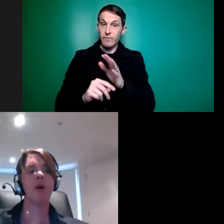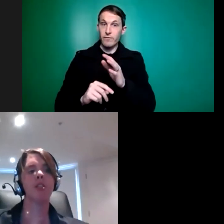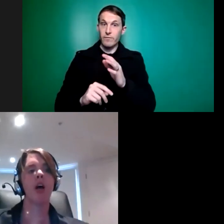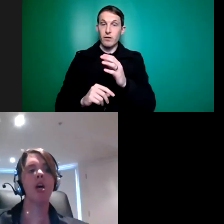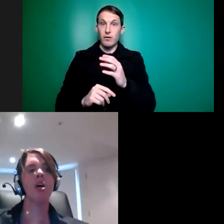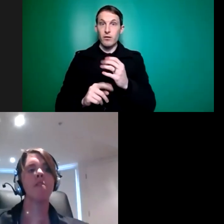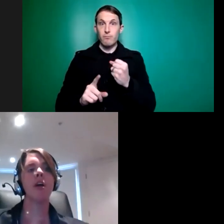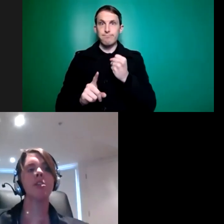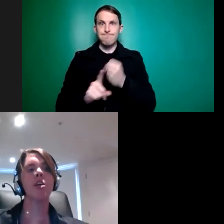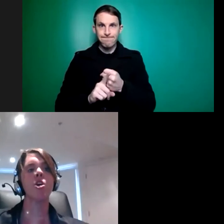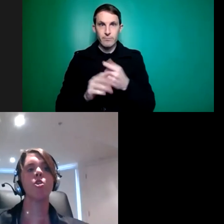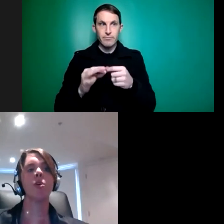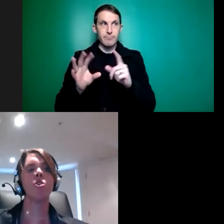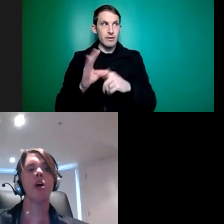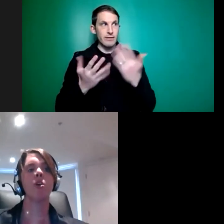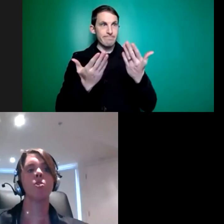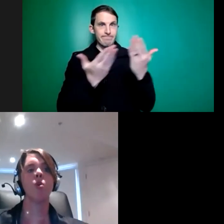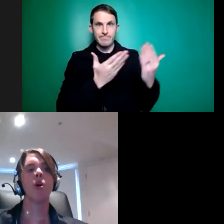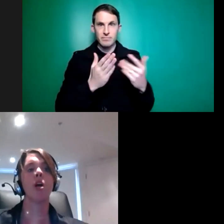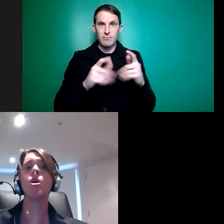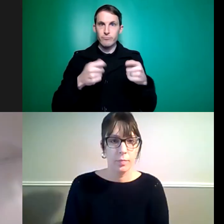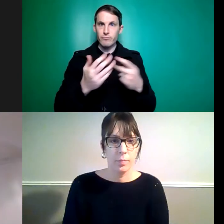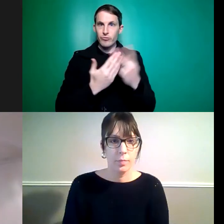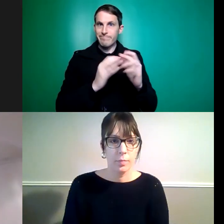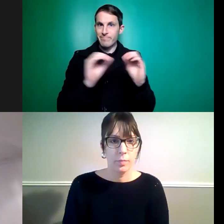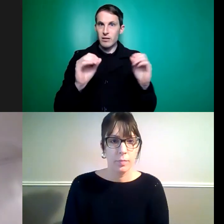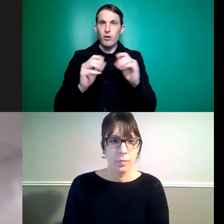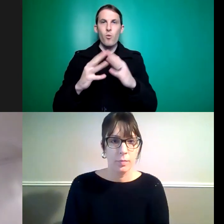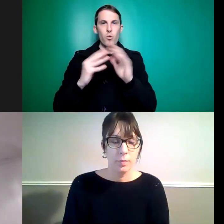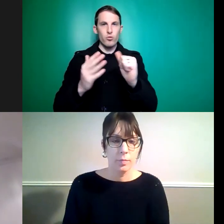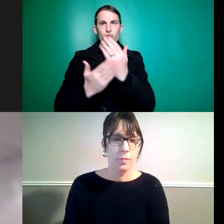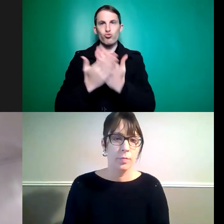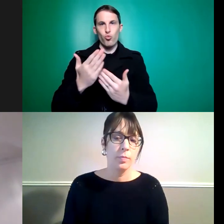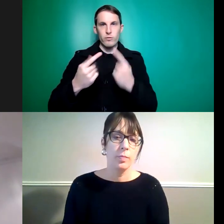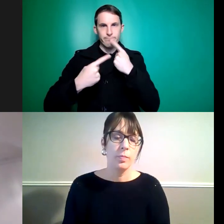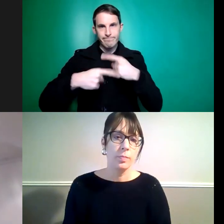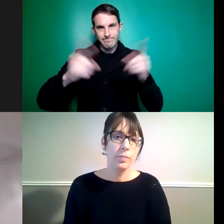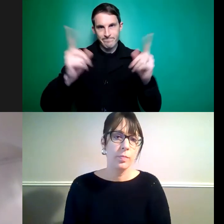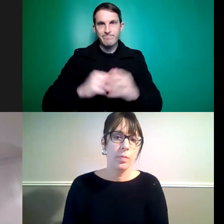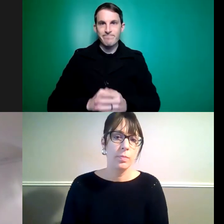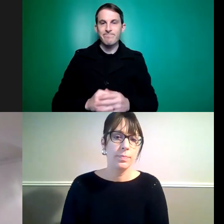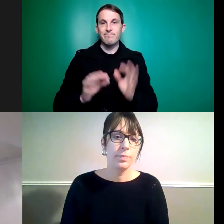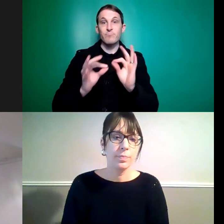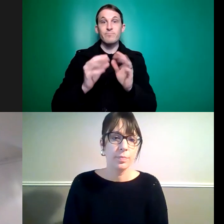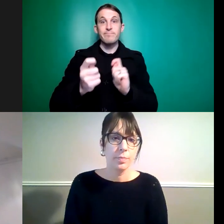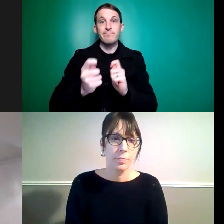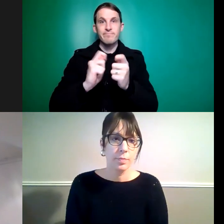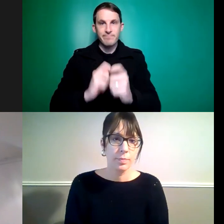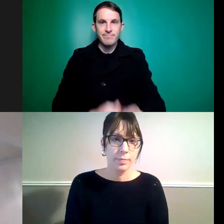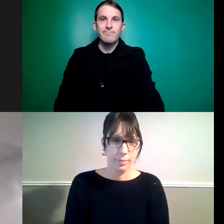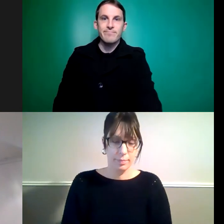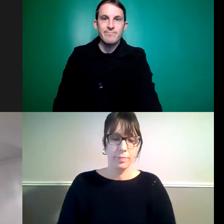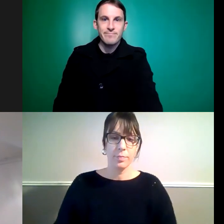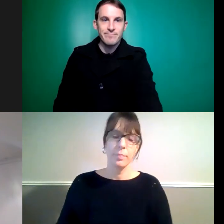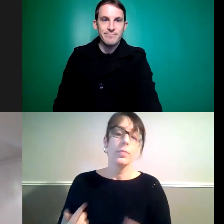talking about today, the next thing you can do is share your story. We need to show government how the current situation is affecting people's lives